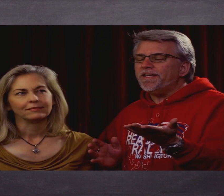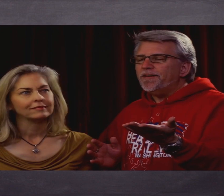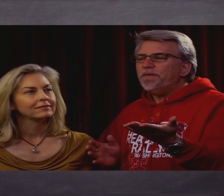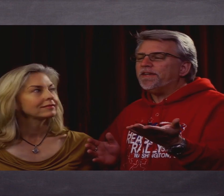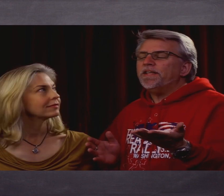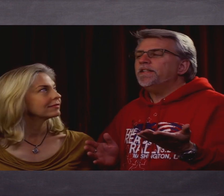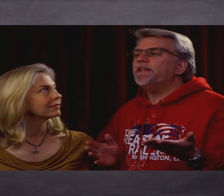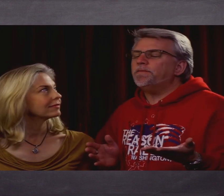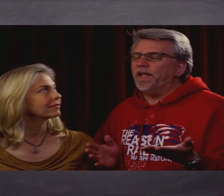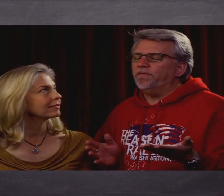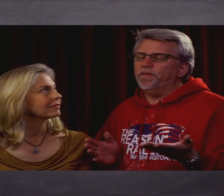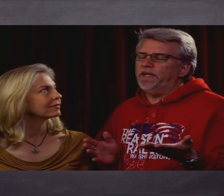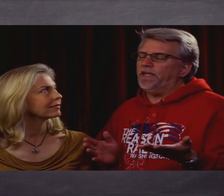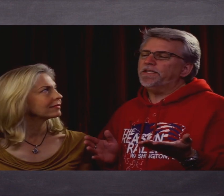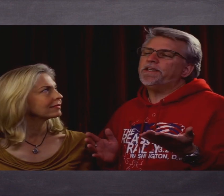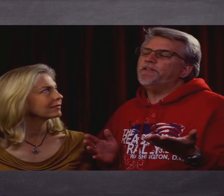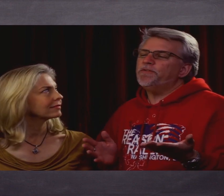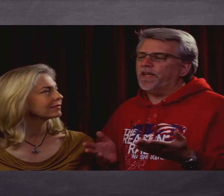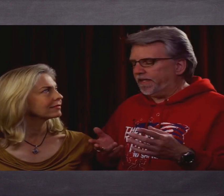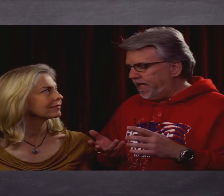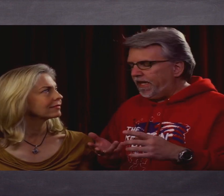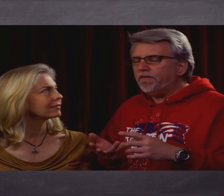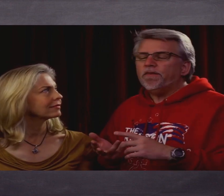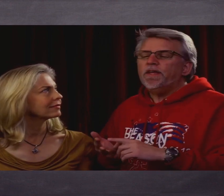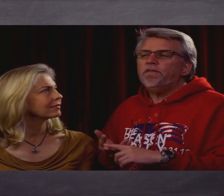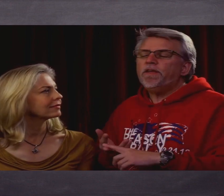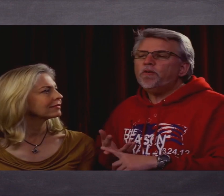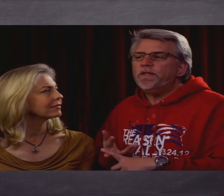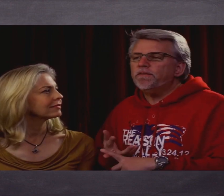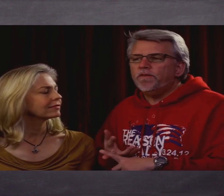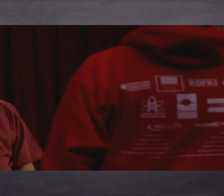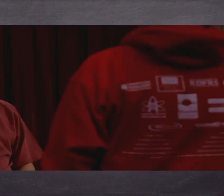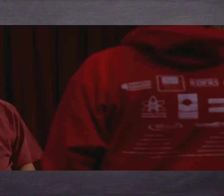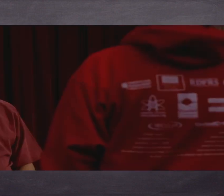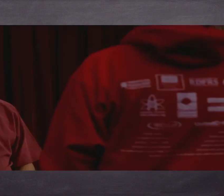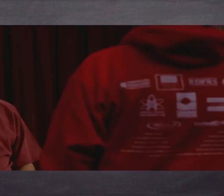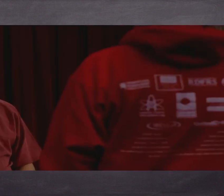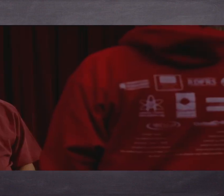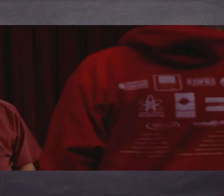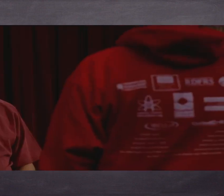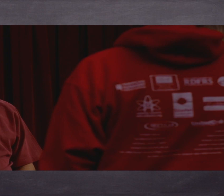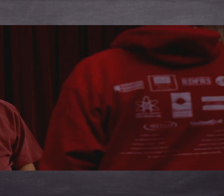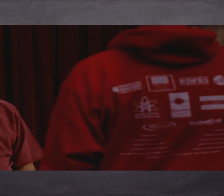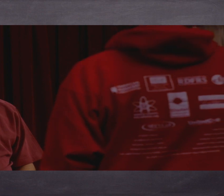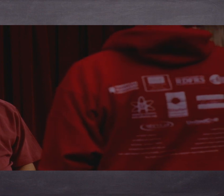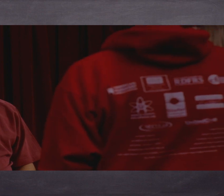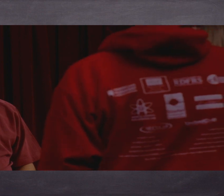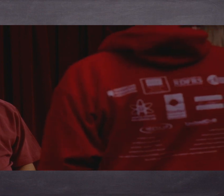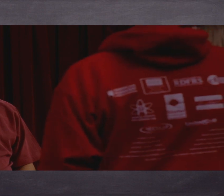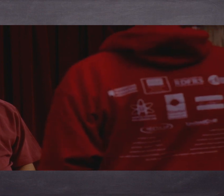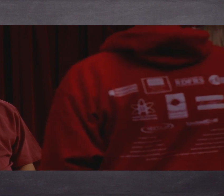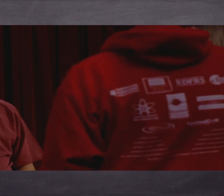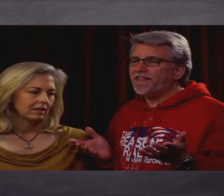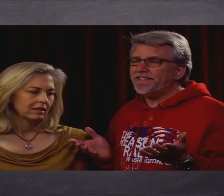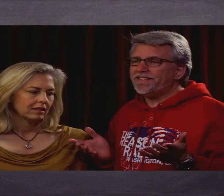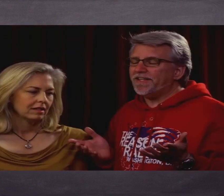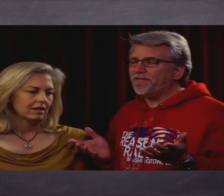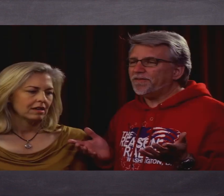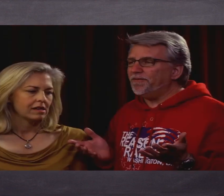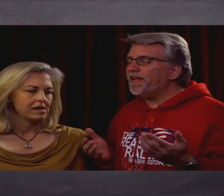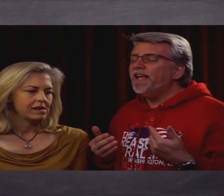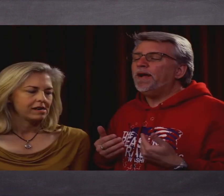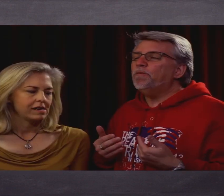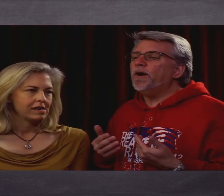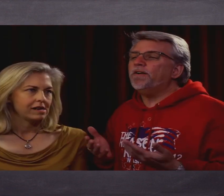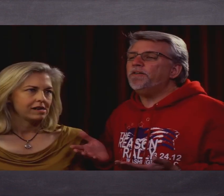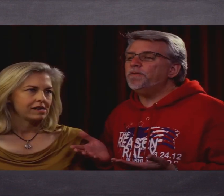Obviously, because think about it for a minute. Just give it two seconds. If humans evolved from monkeys, why are there monkeys still? Nobody thinks this stuff